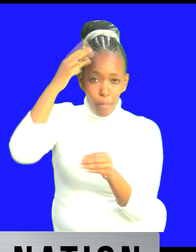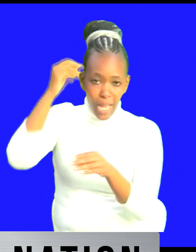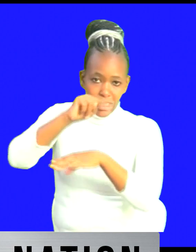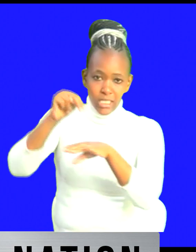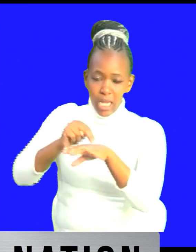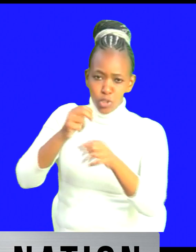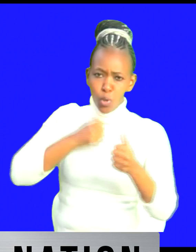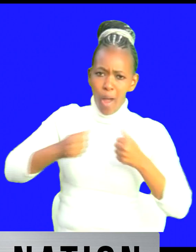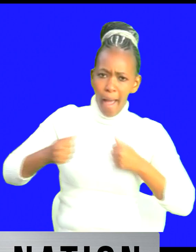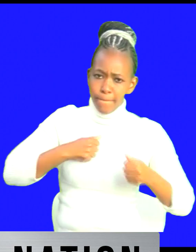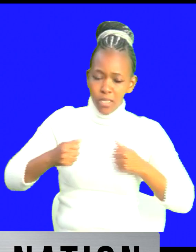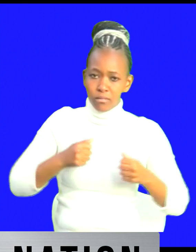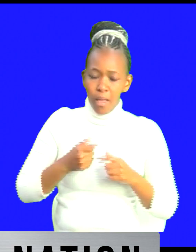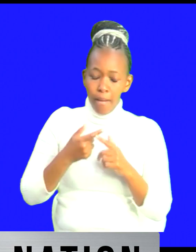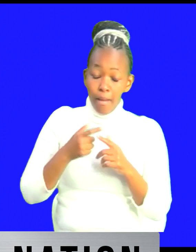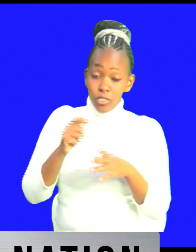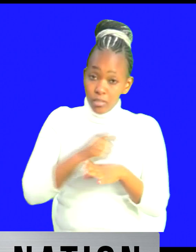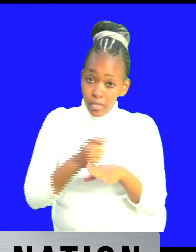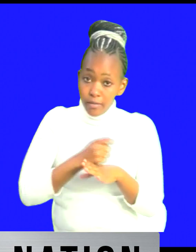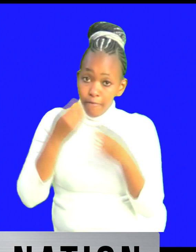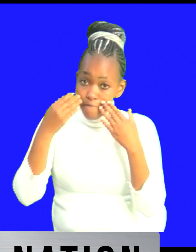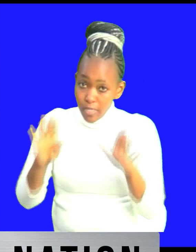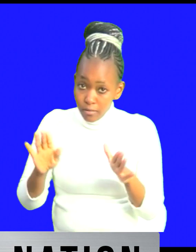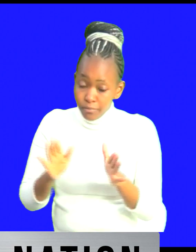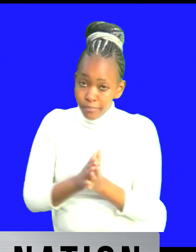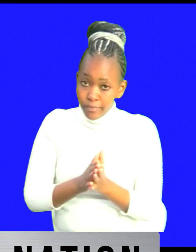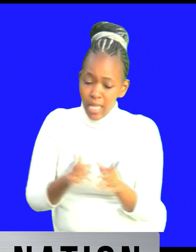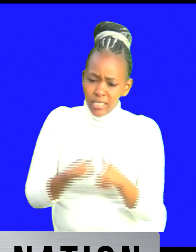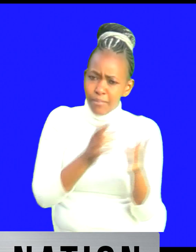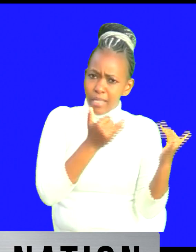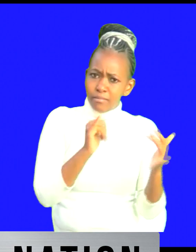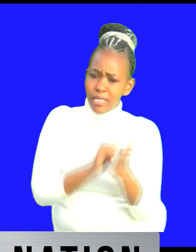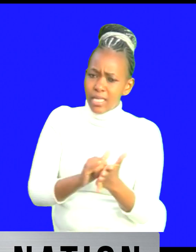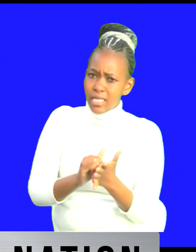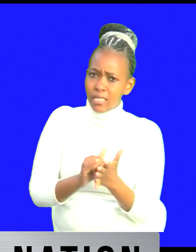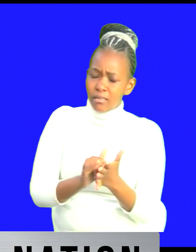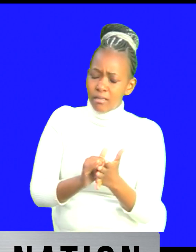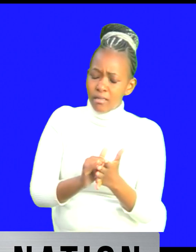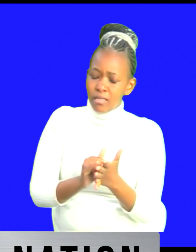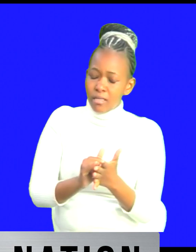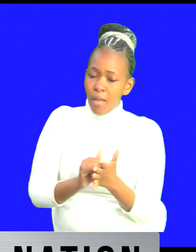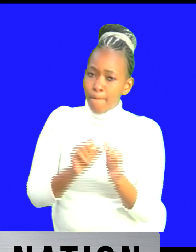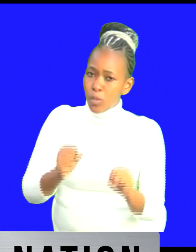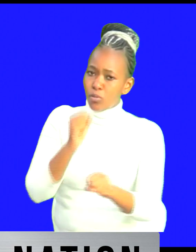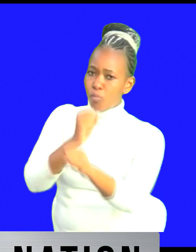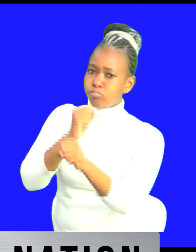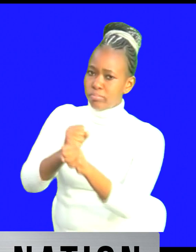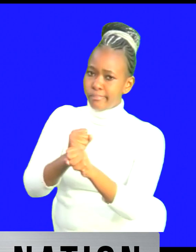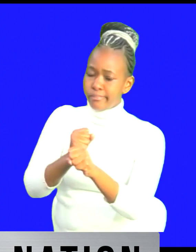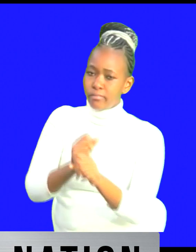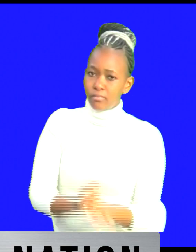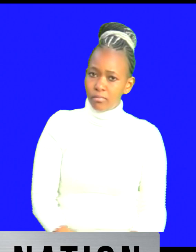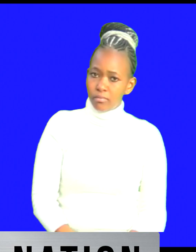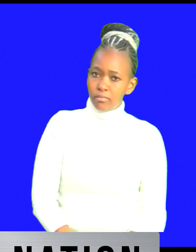is that uh they've trained them yeah and uh it's expected that now they can take up roles and so they are moving